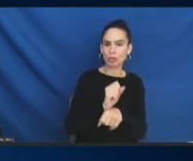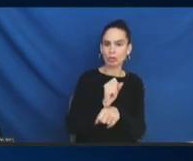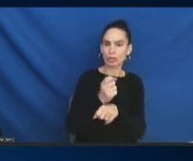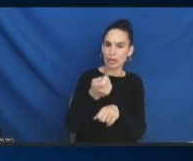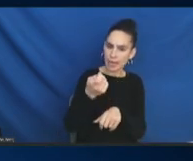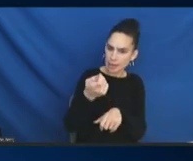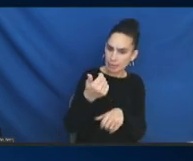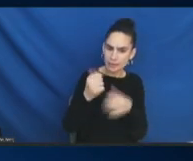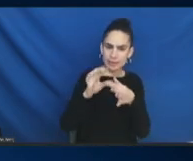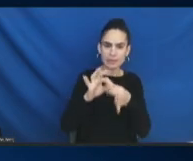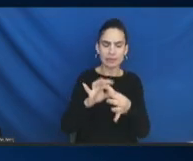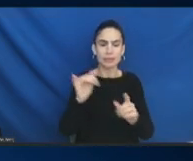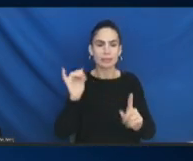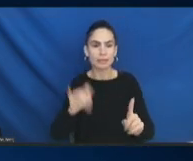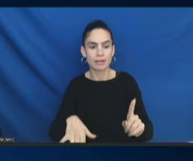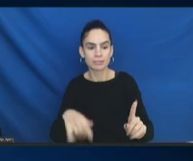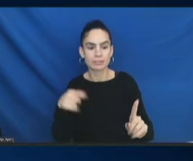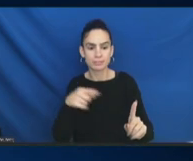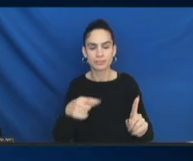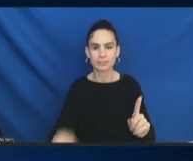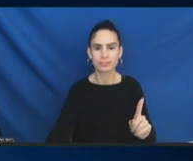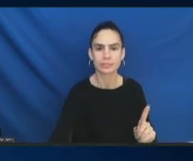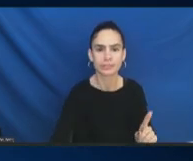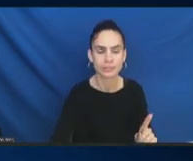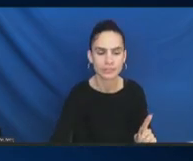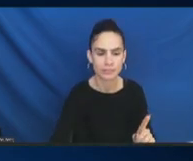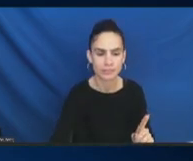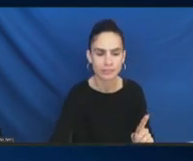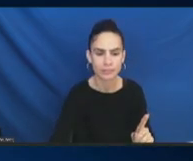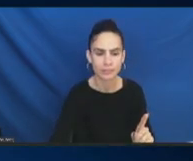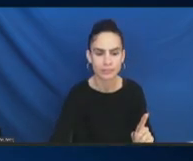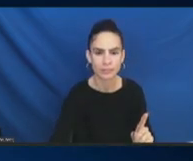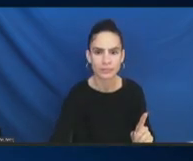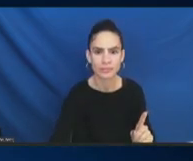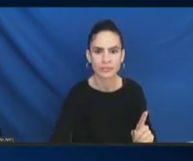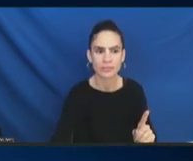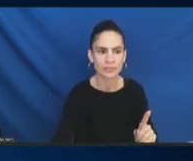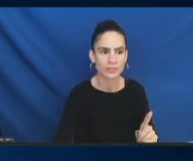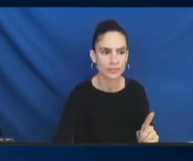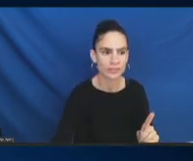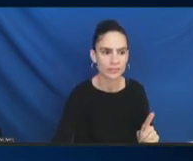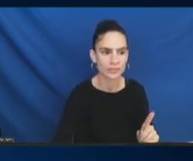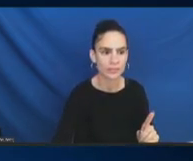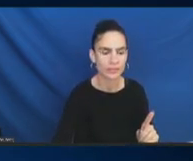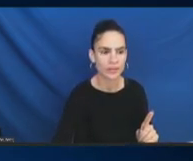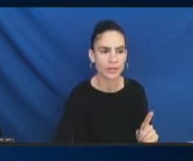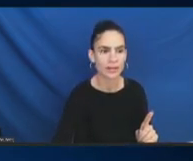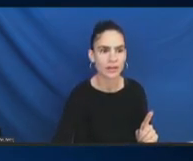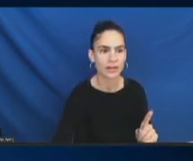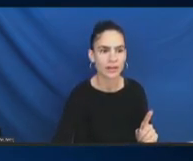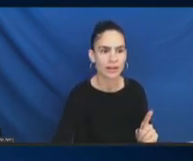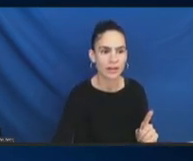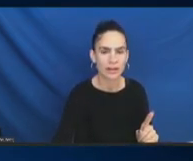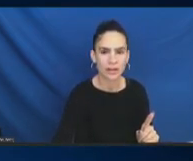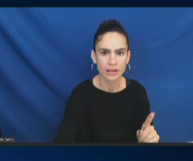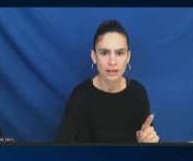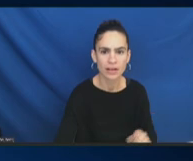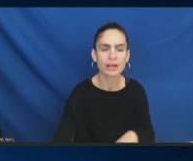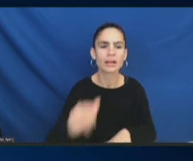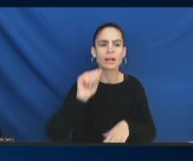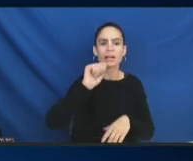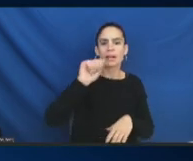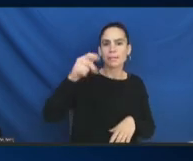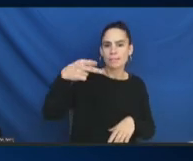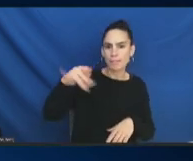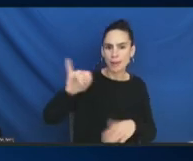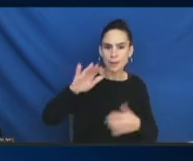some of the ableism within AAPI communities. So, I think it would be great if we could broaden that